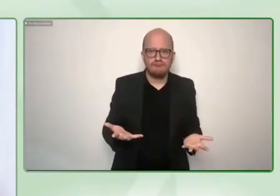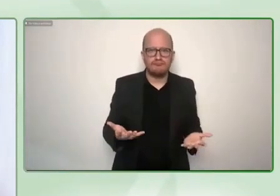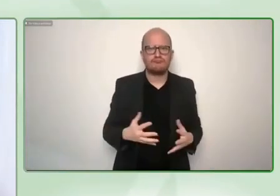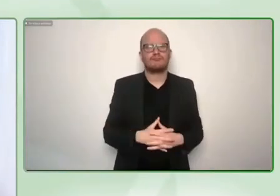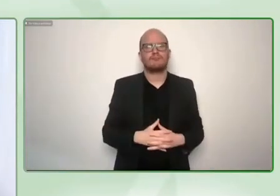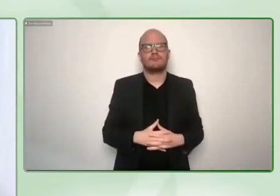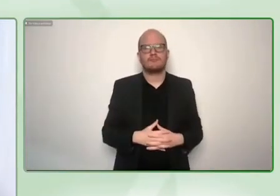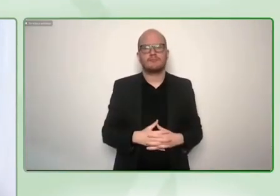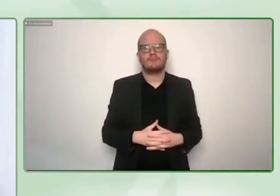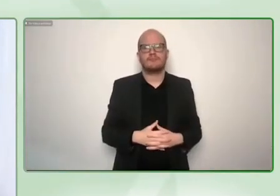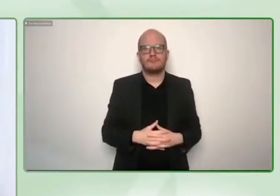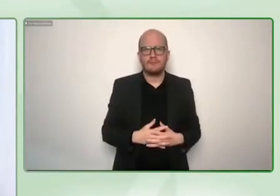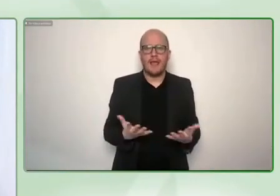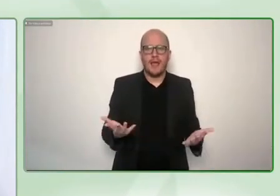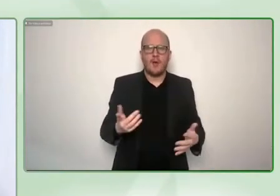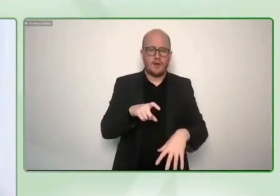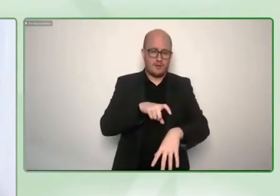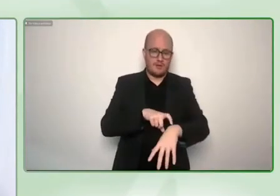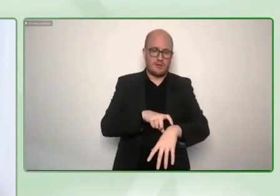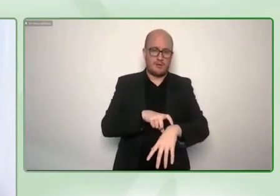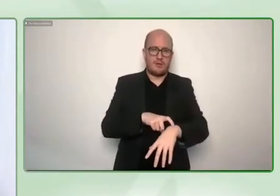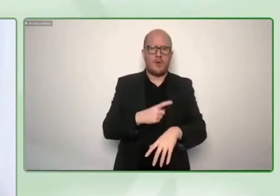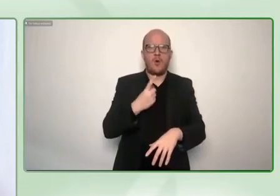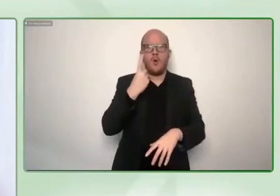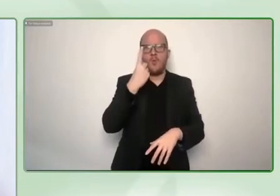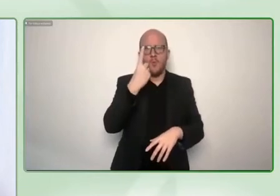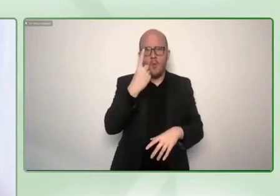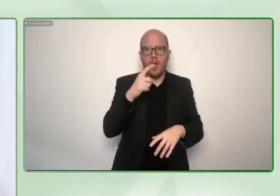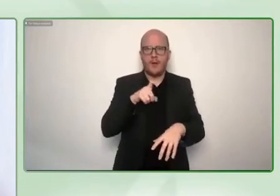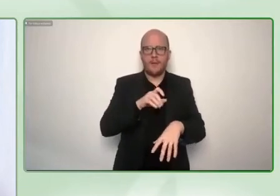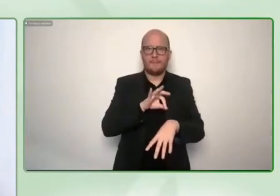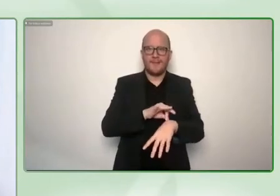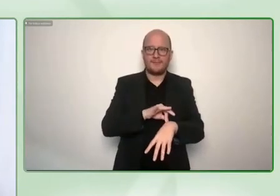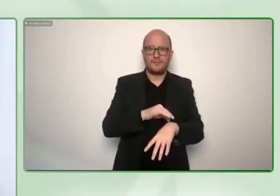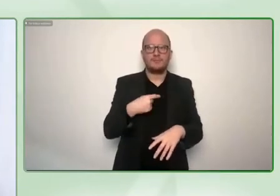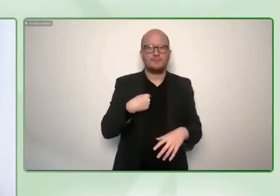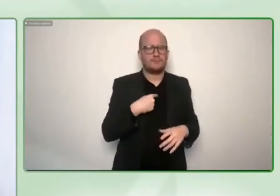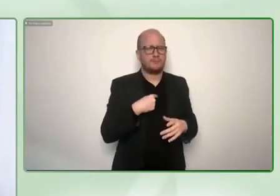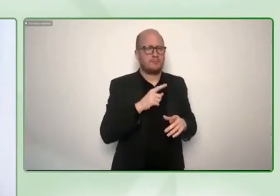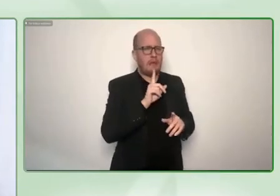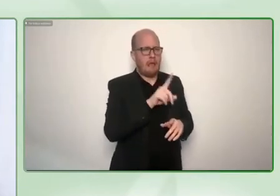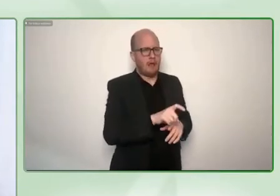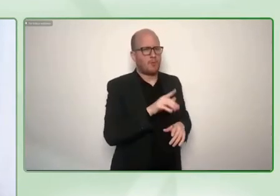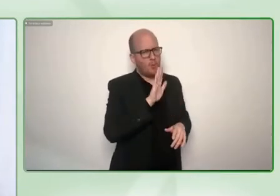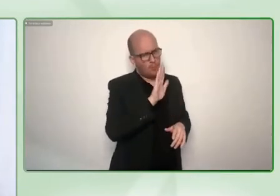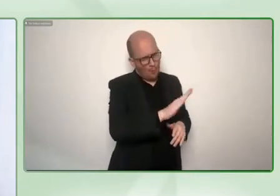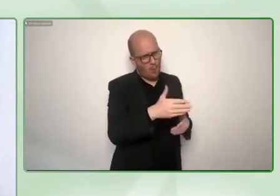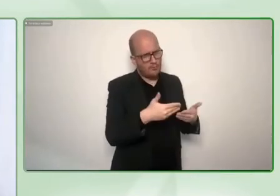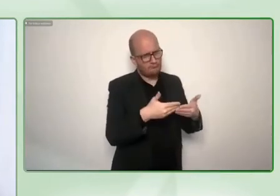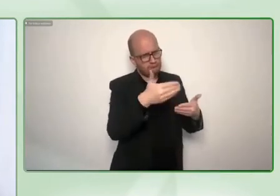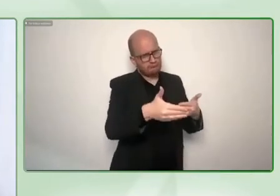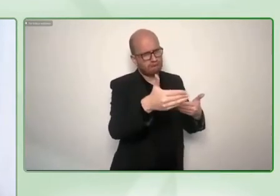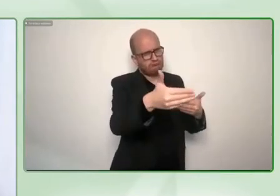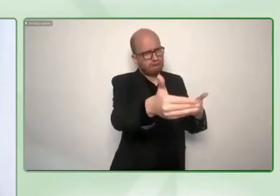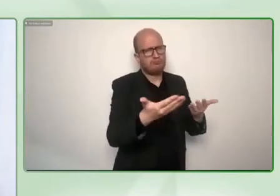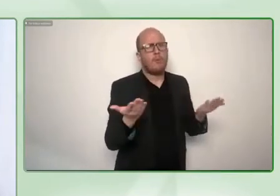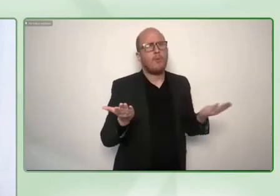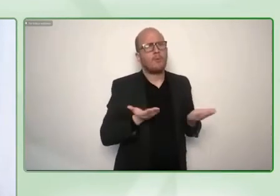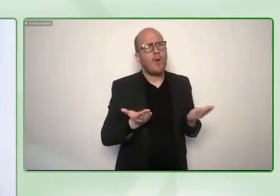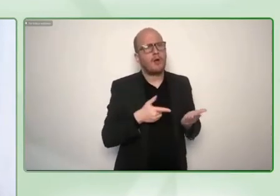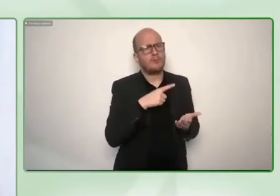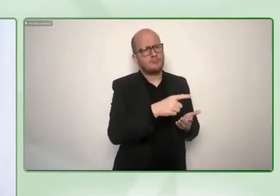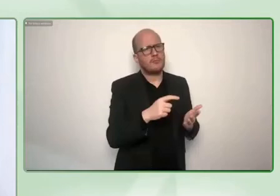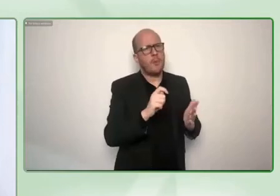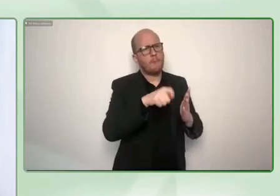more minute uh for you personally uh what's next for you in this terms of research what are you most interested in and what what are your next uh